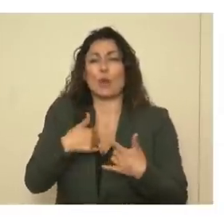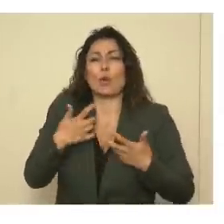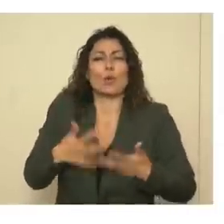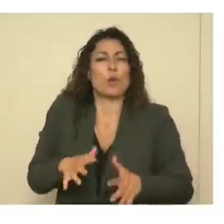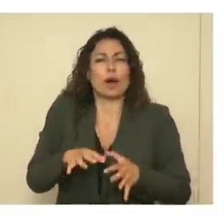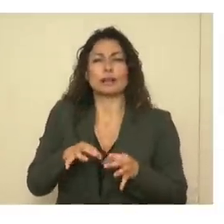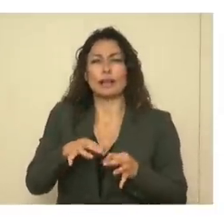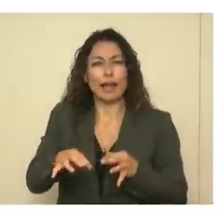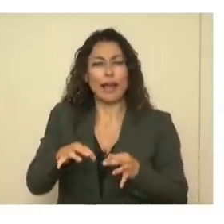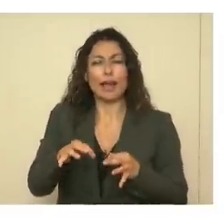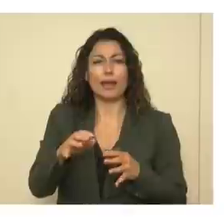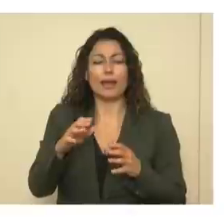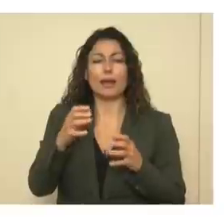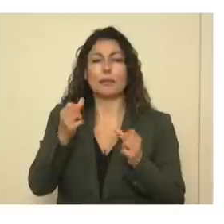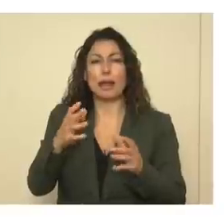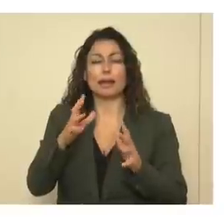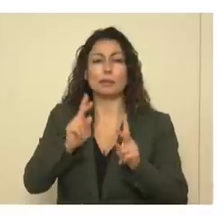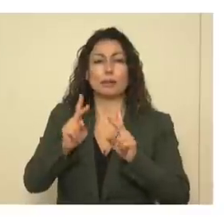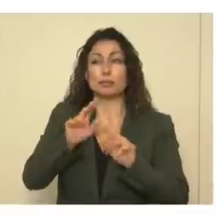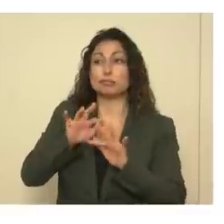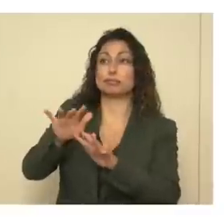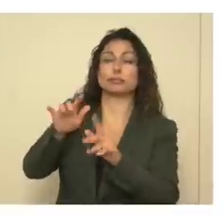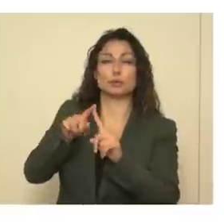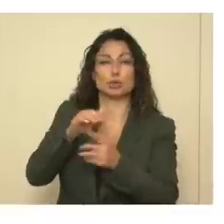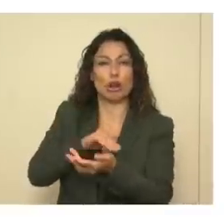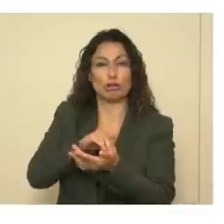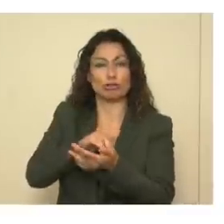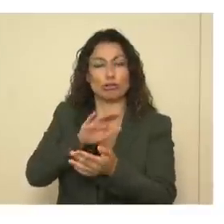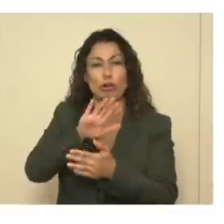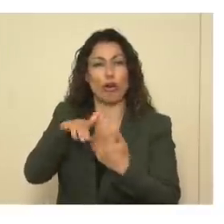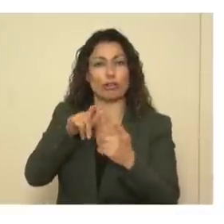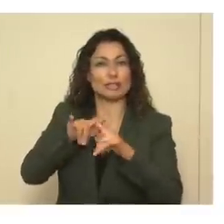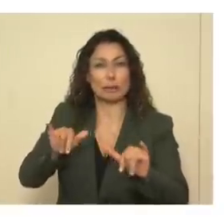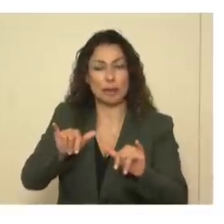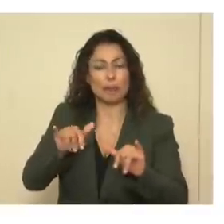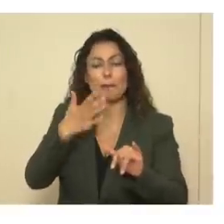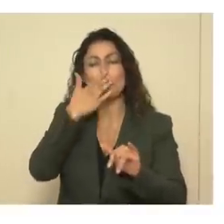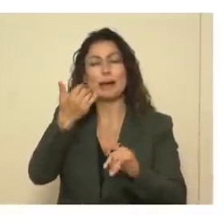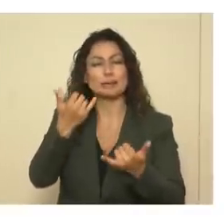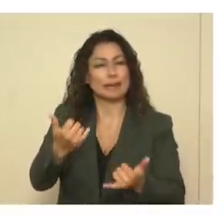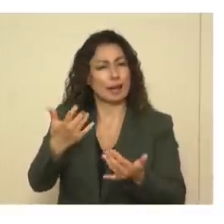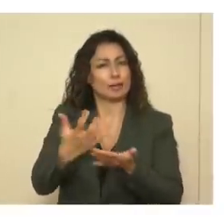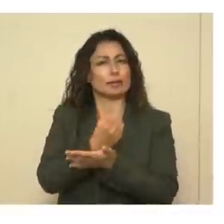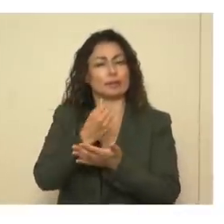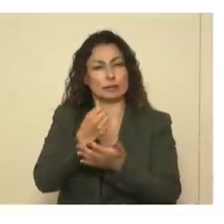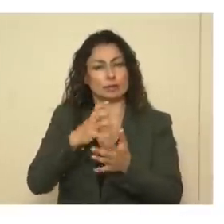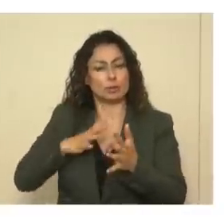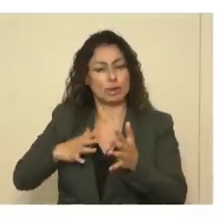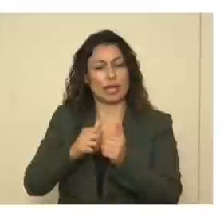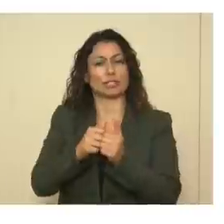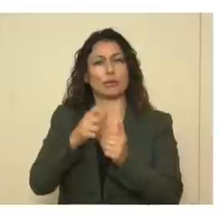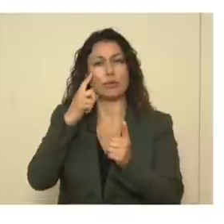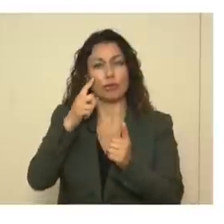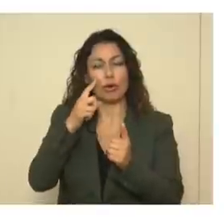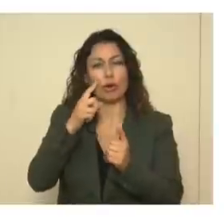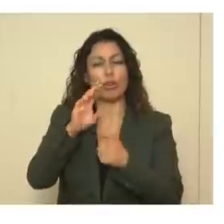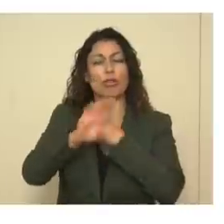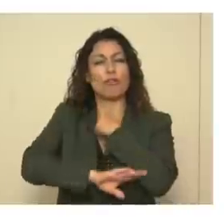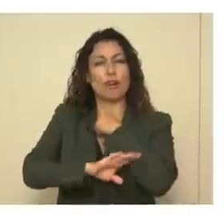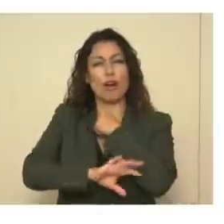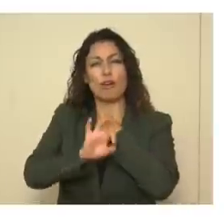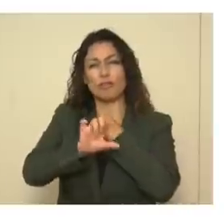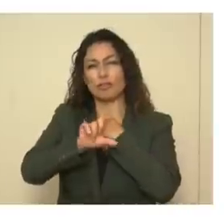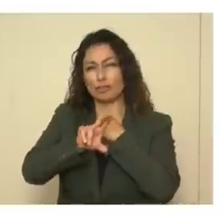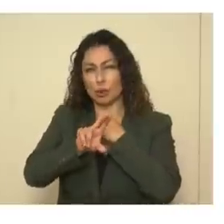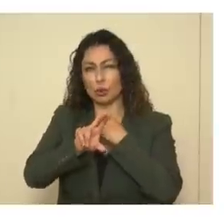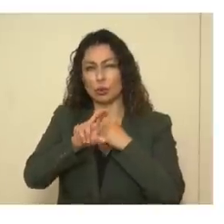in waiting for appointments and things like that. Let's get our kids immunized now. And it's important to get them all caught up for the fall flu season. I'll say more